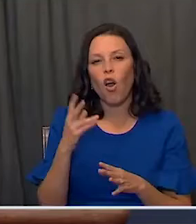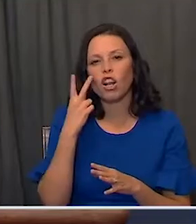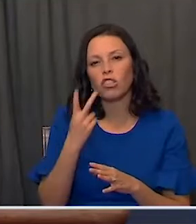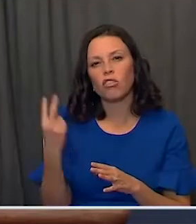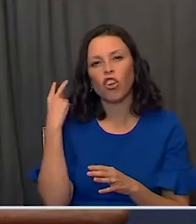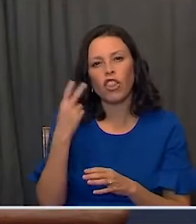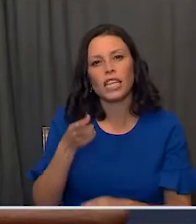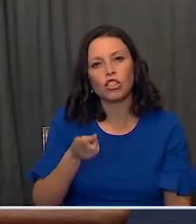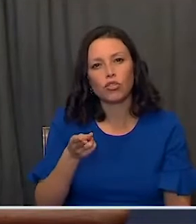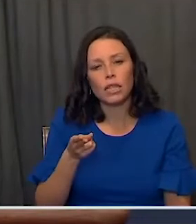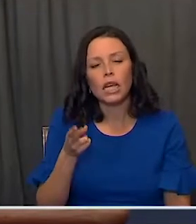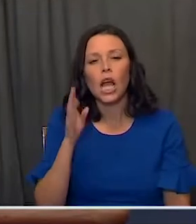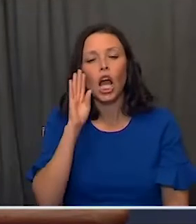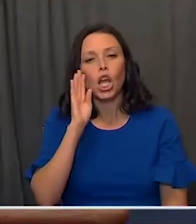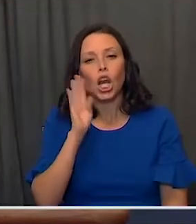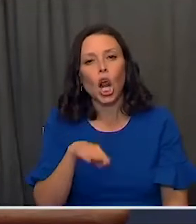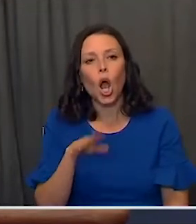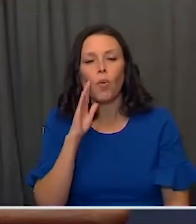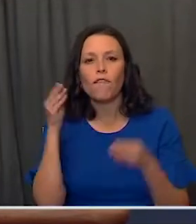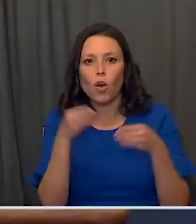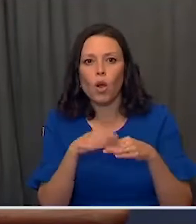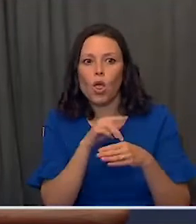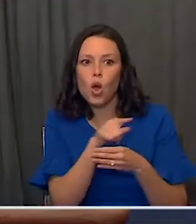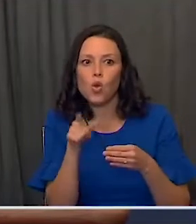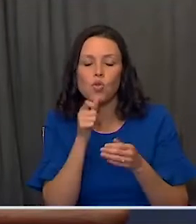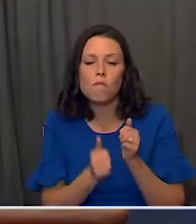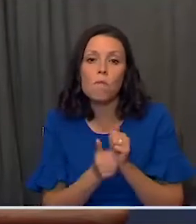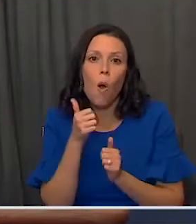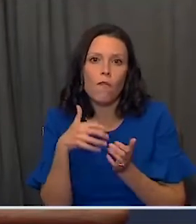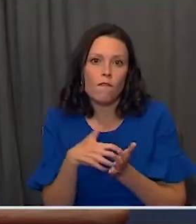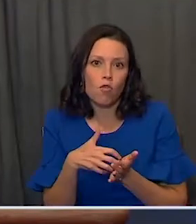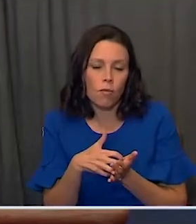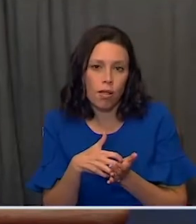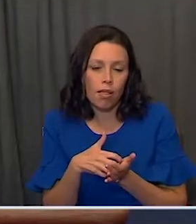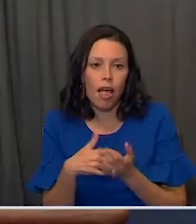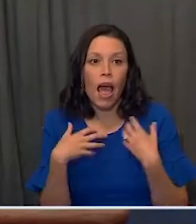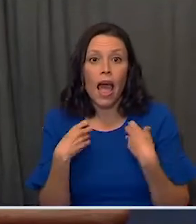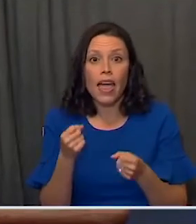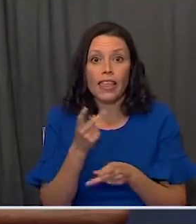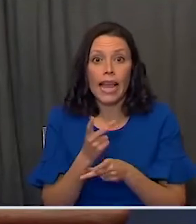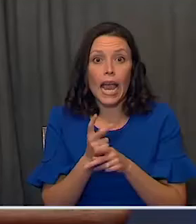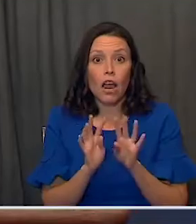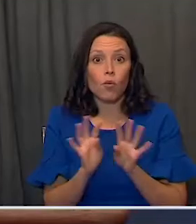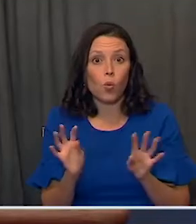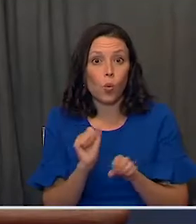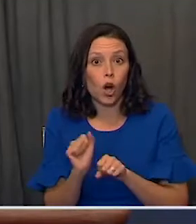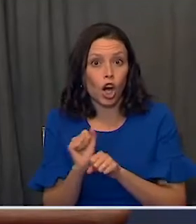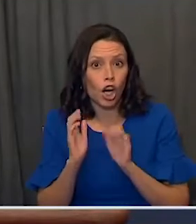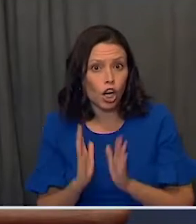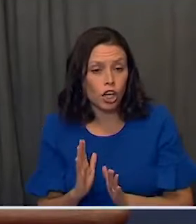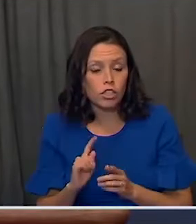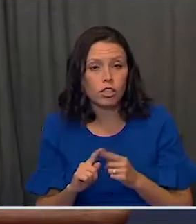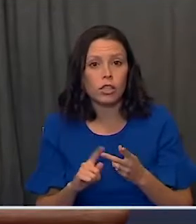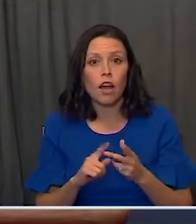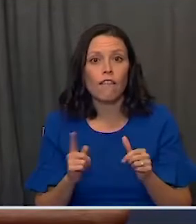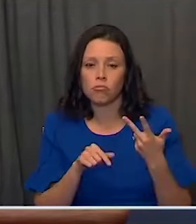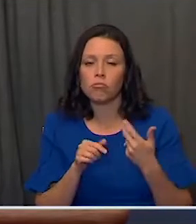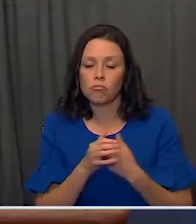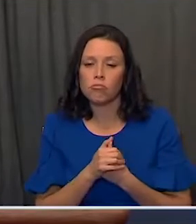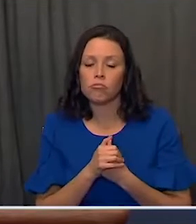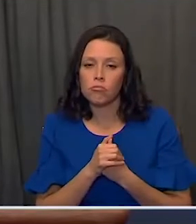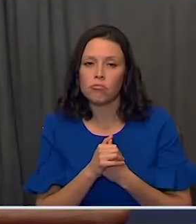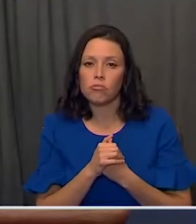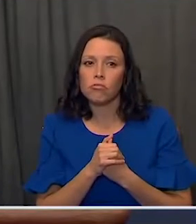we know that we'll focus on those most vulnerable. We'll focus on our healthcare workers and first responders